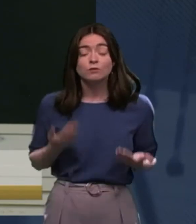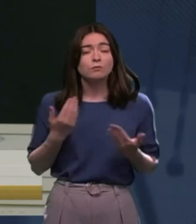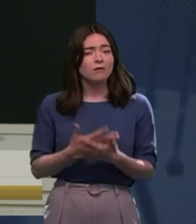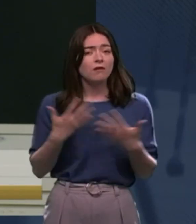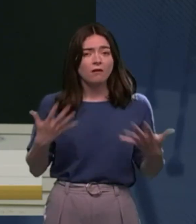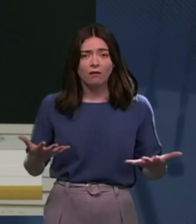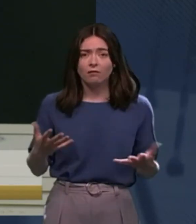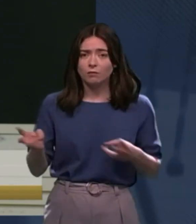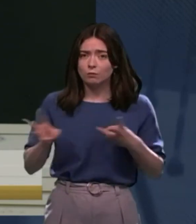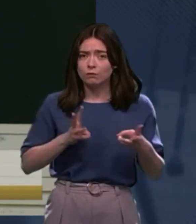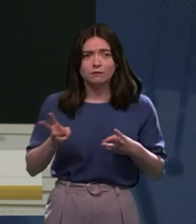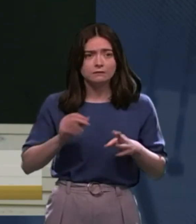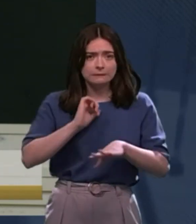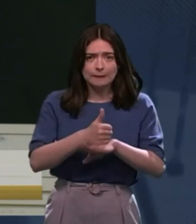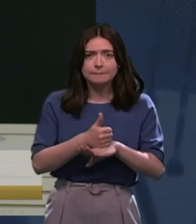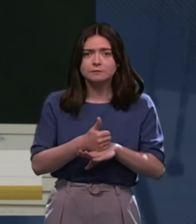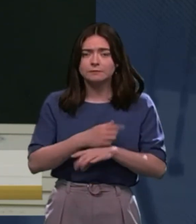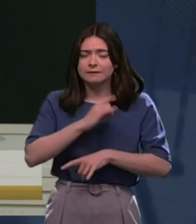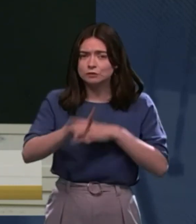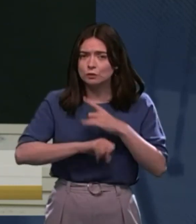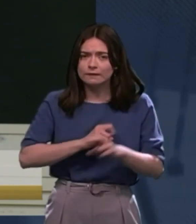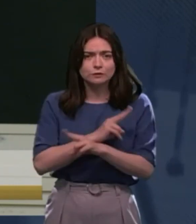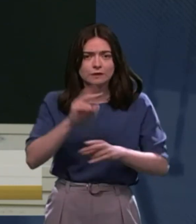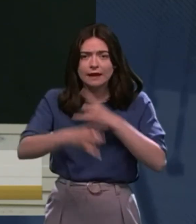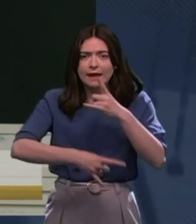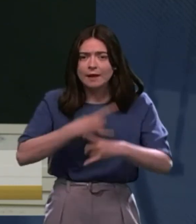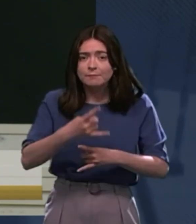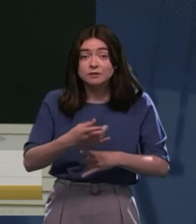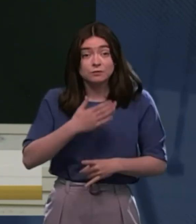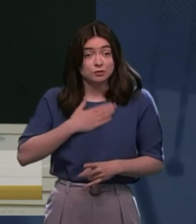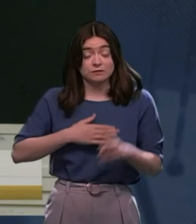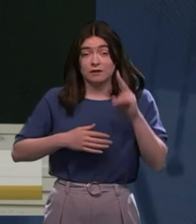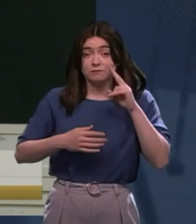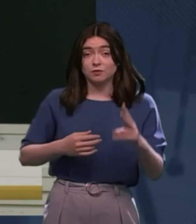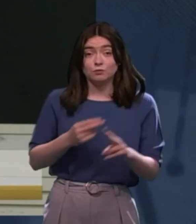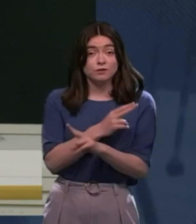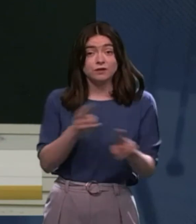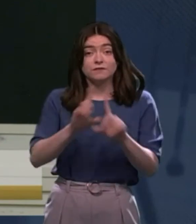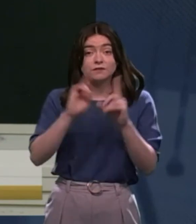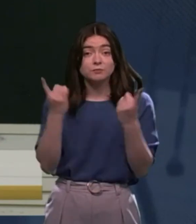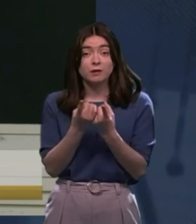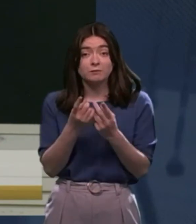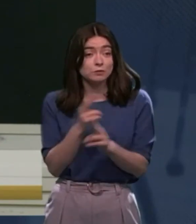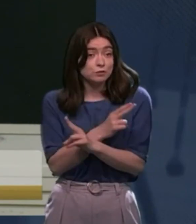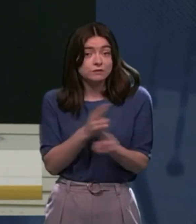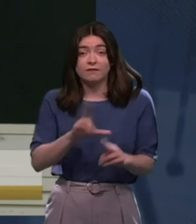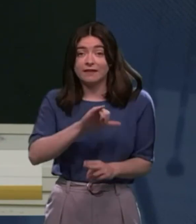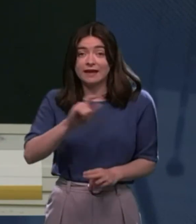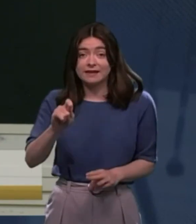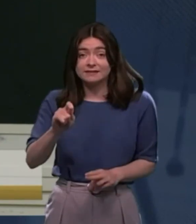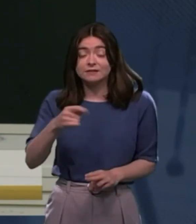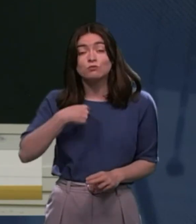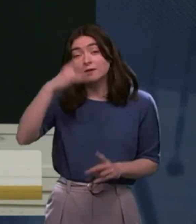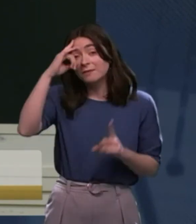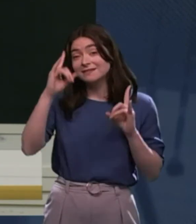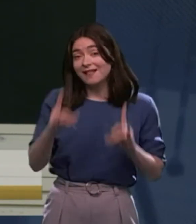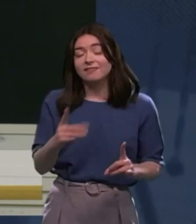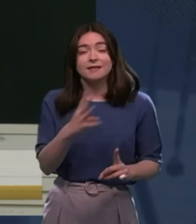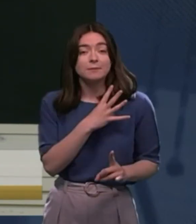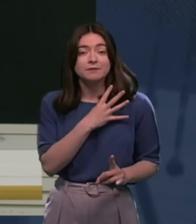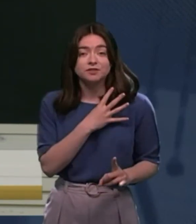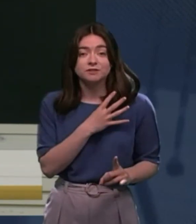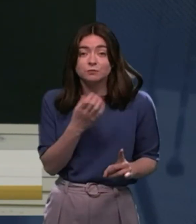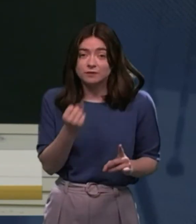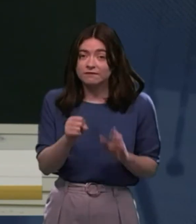efforts in place to do that. So, I just want to... You know, I'm just giving you our view. We're not the department. We're not the Act. We're the Mental Health Commission. We had the